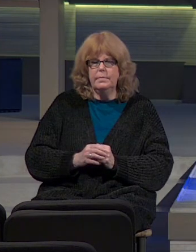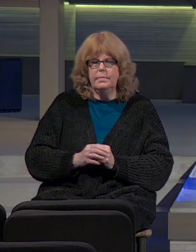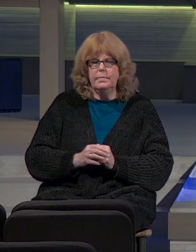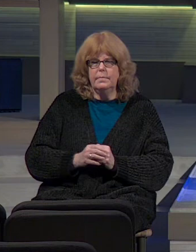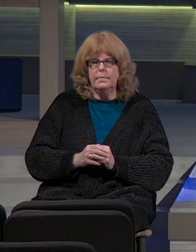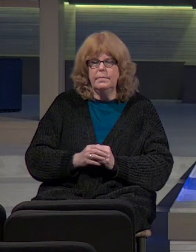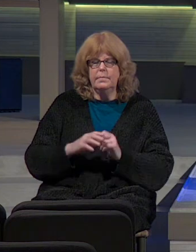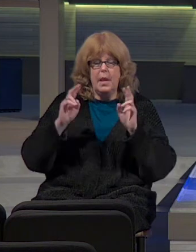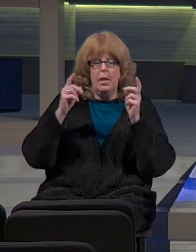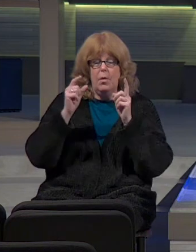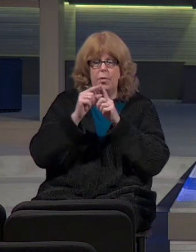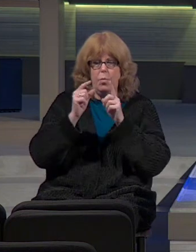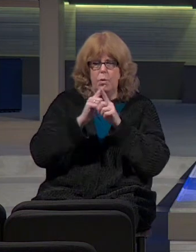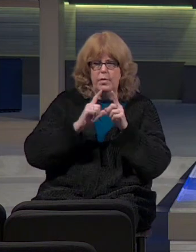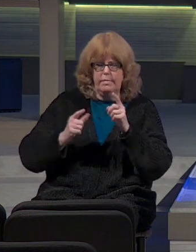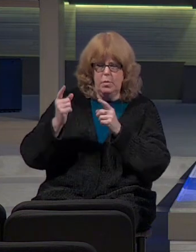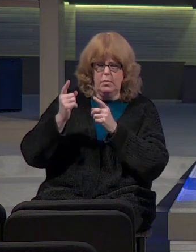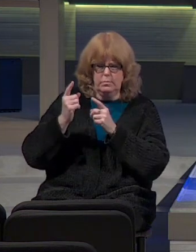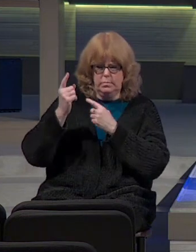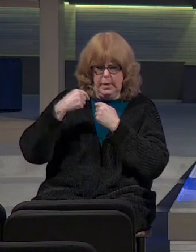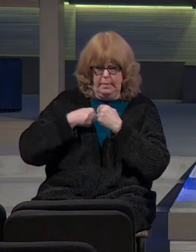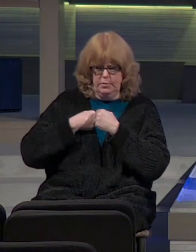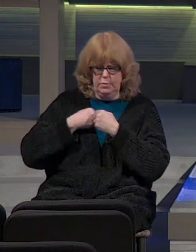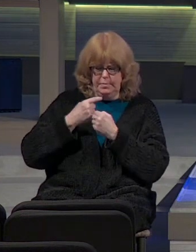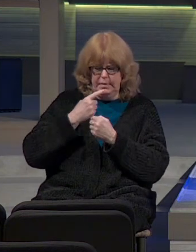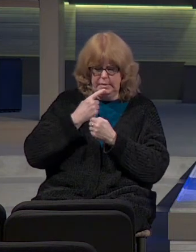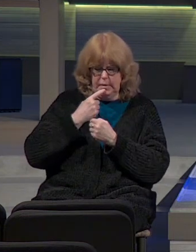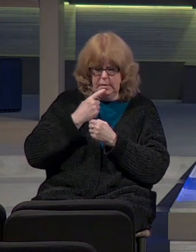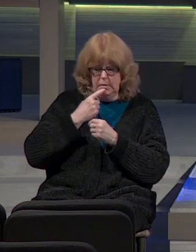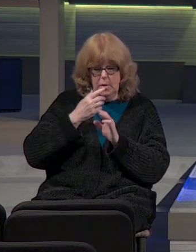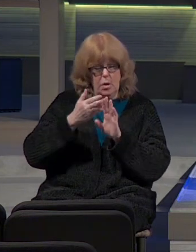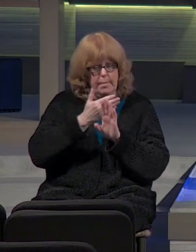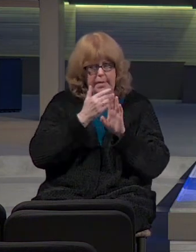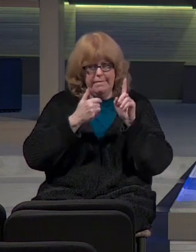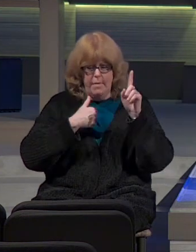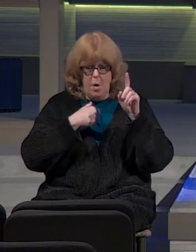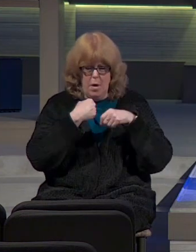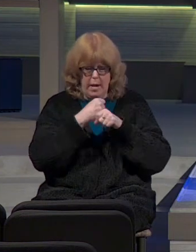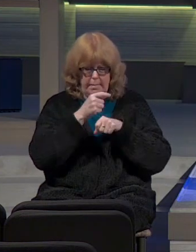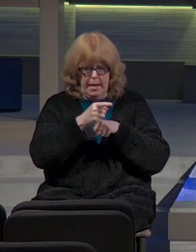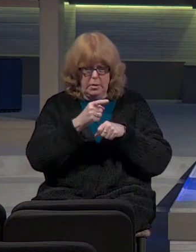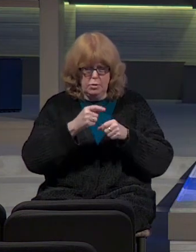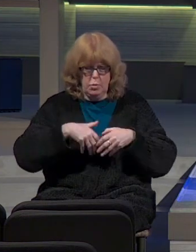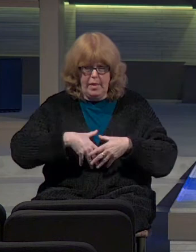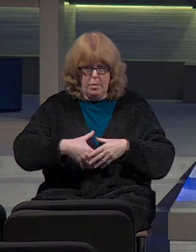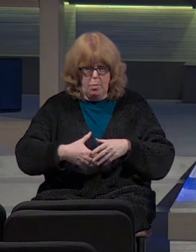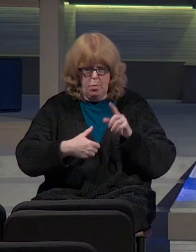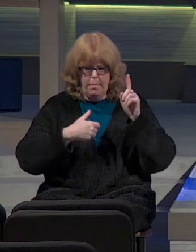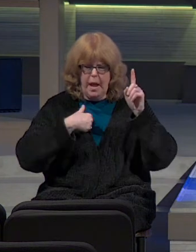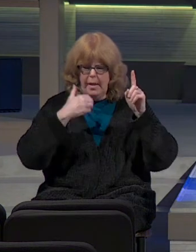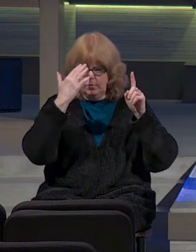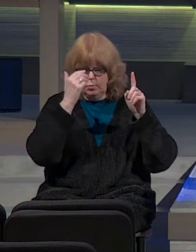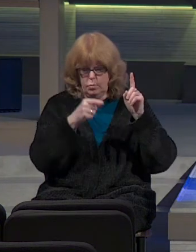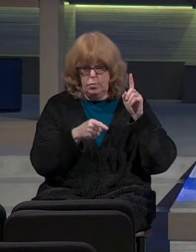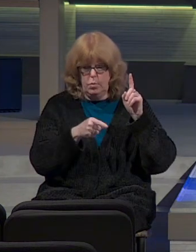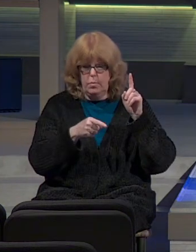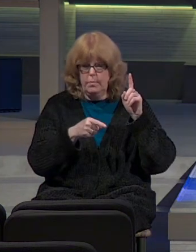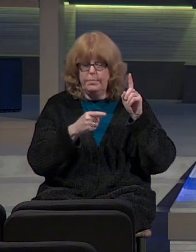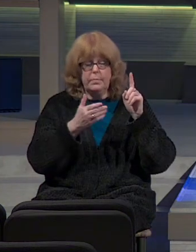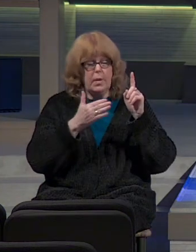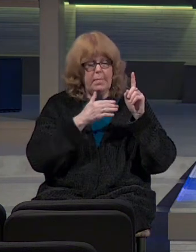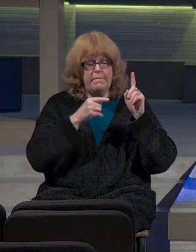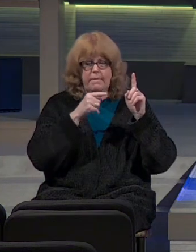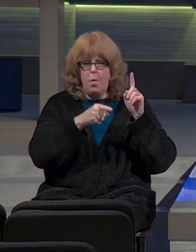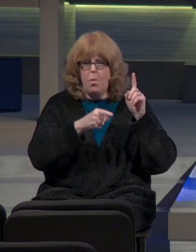The word of the Lord came to me saying, Before I formed you in the womb, I knew you. And